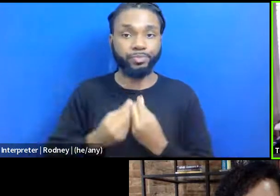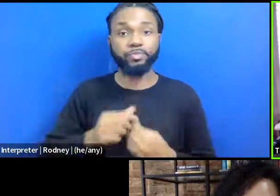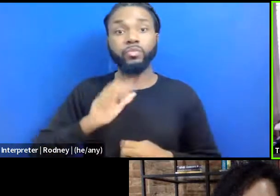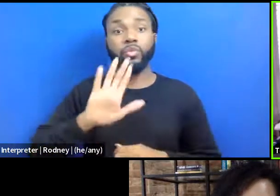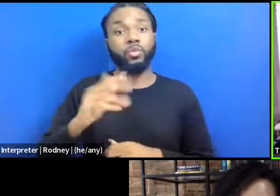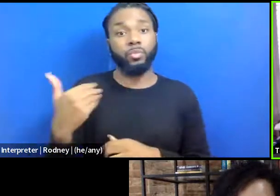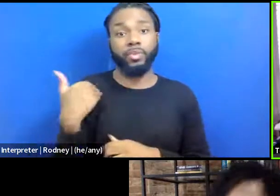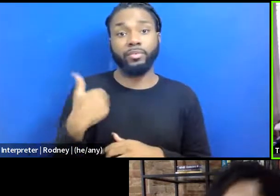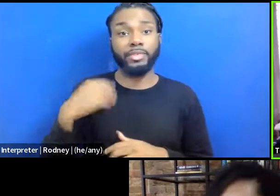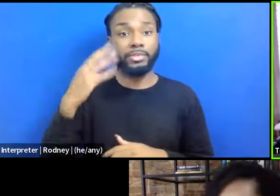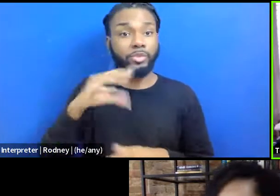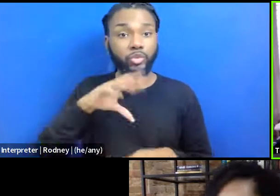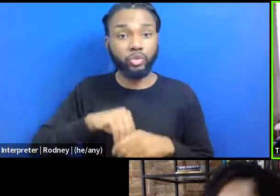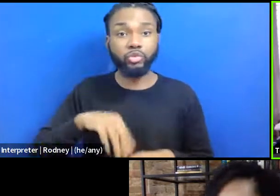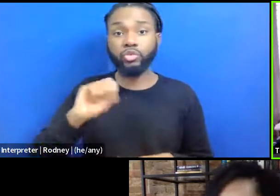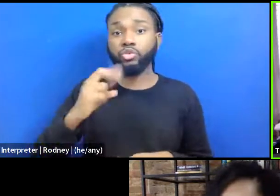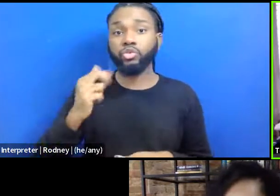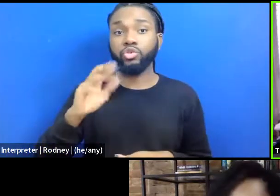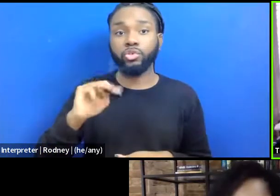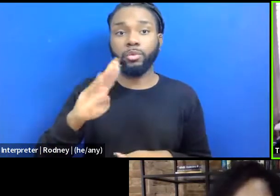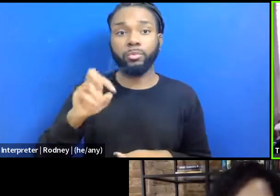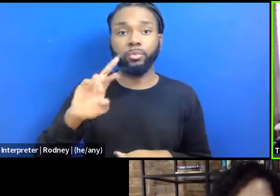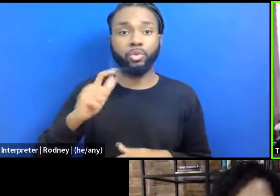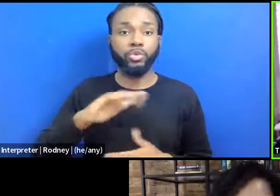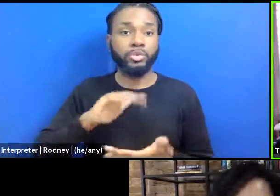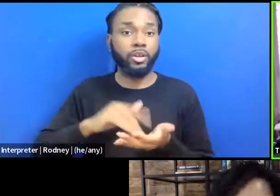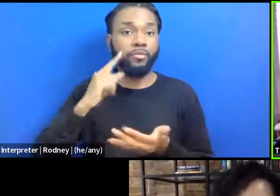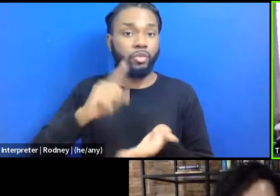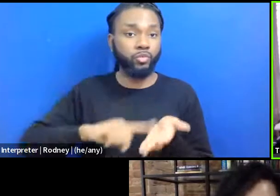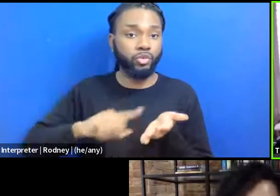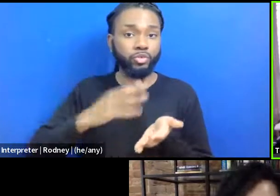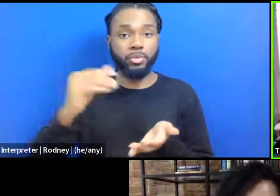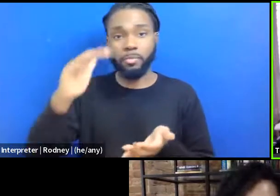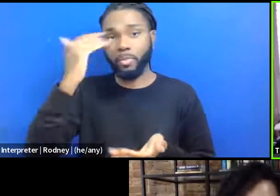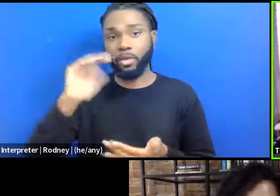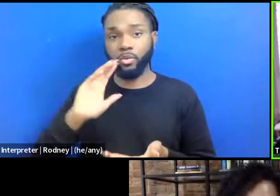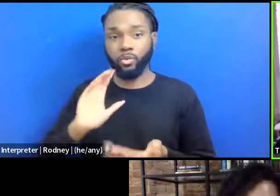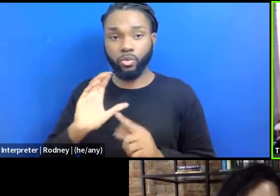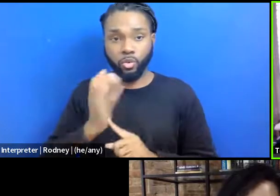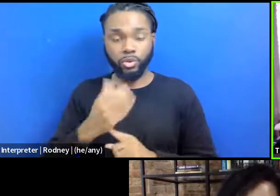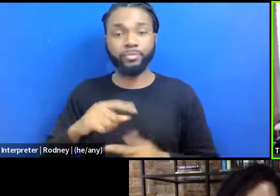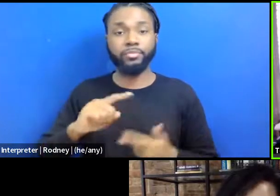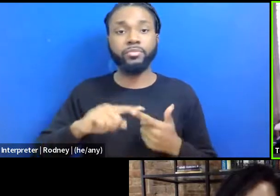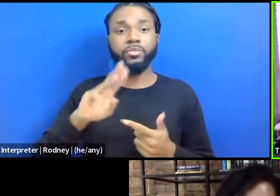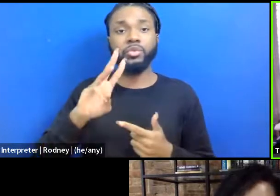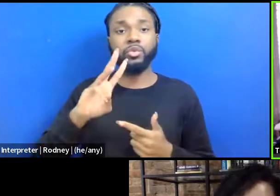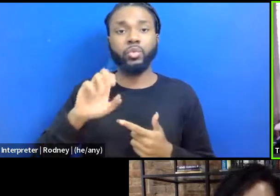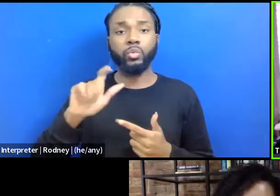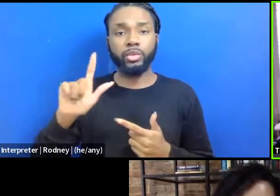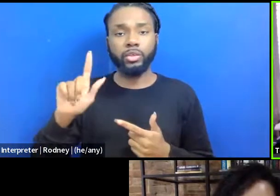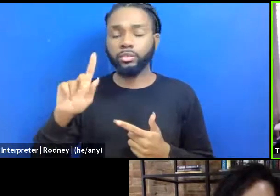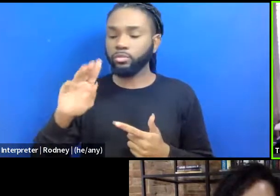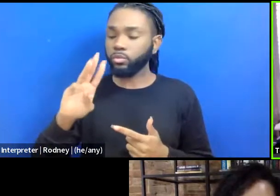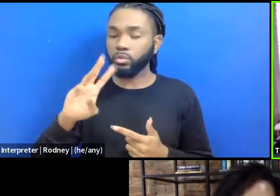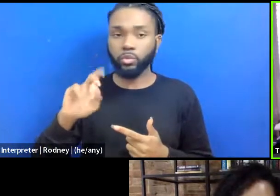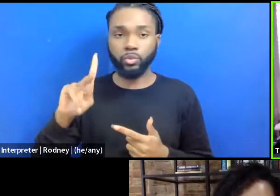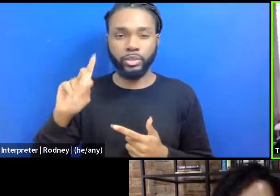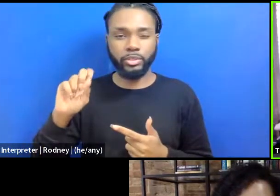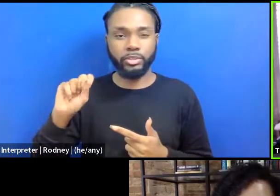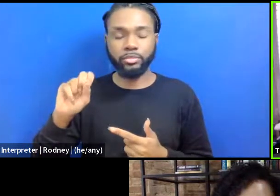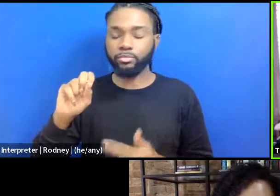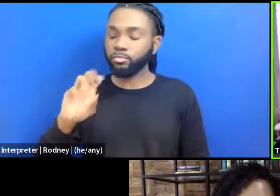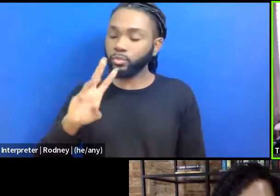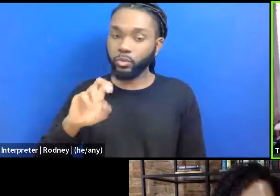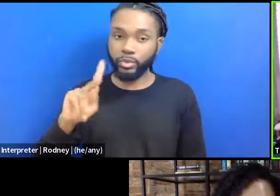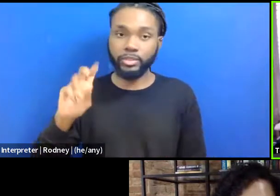experience includes the Schomburg Center for Research in Black Culture, the Weeksville Heritage Center, which I would love to learn more